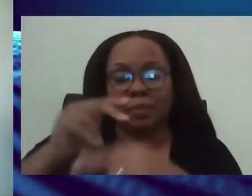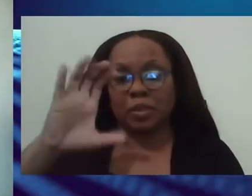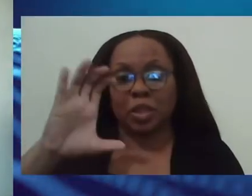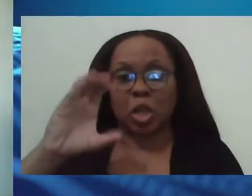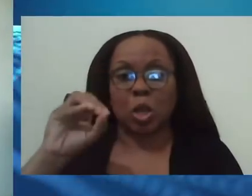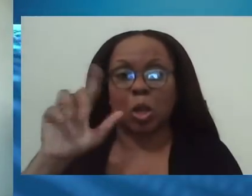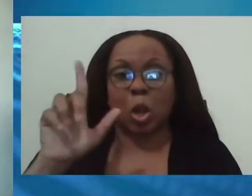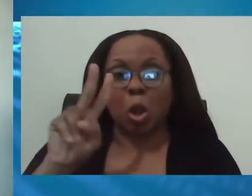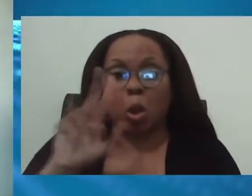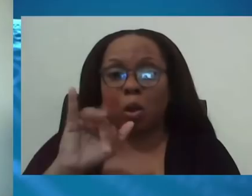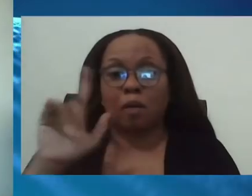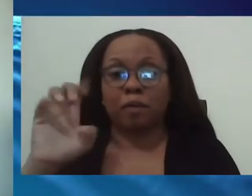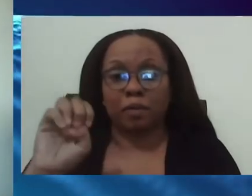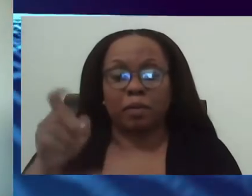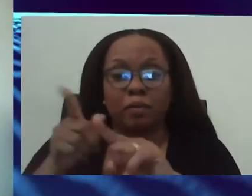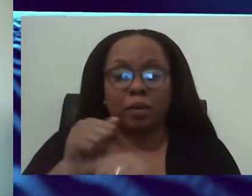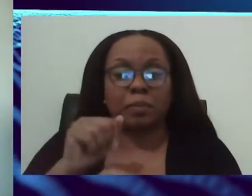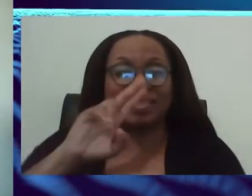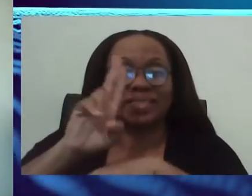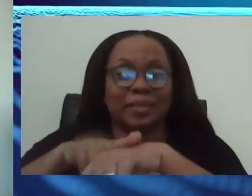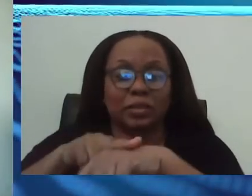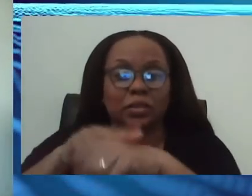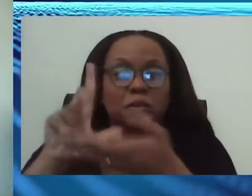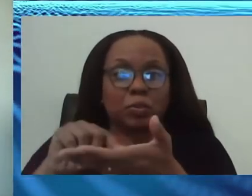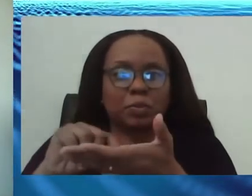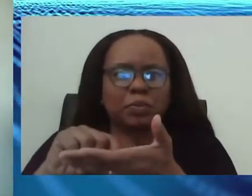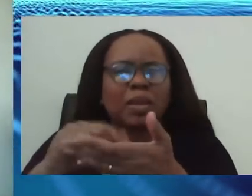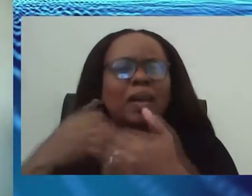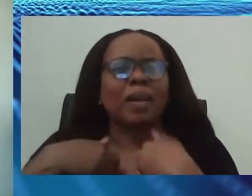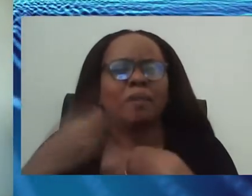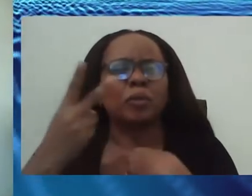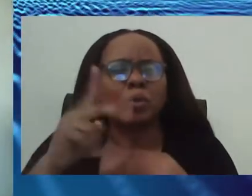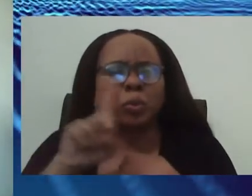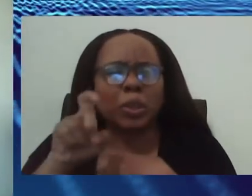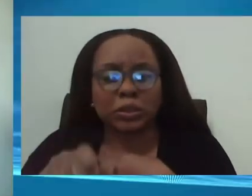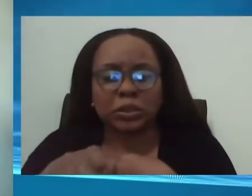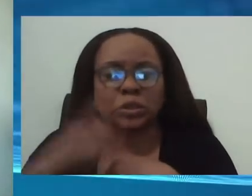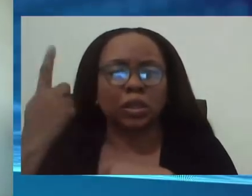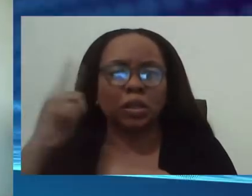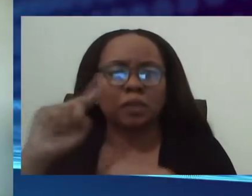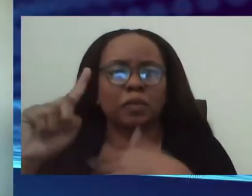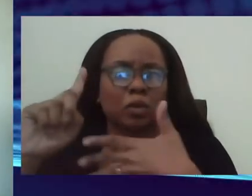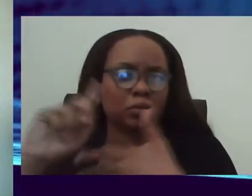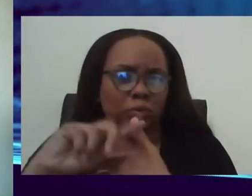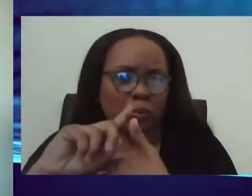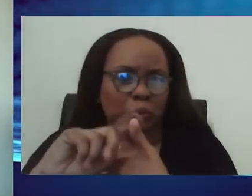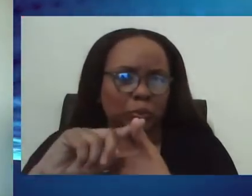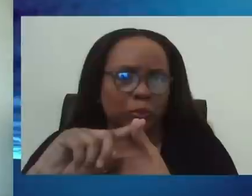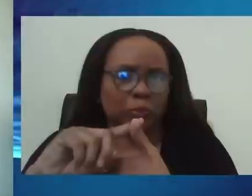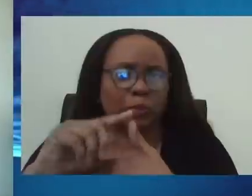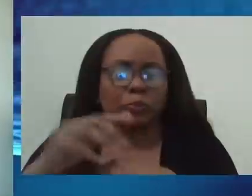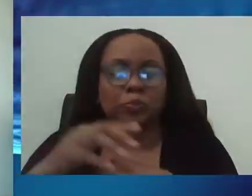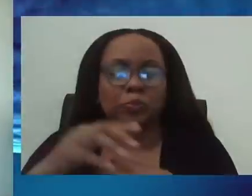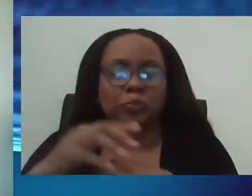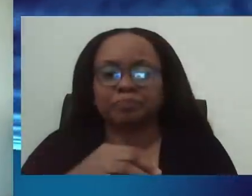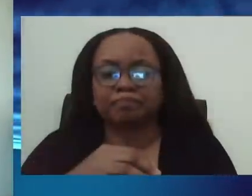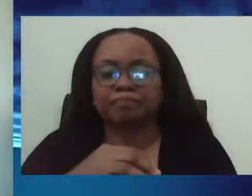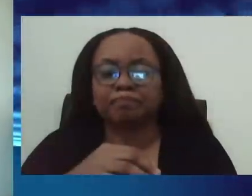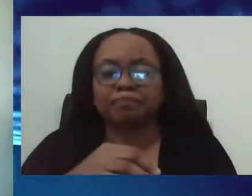just two questions from me, uh, to Dr. Natasha Sobers-Granham. Uh, firstly,